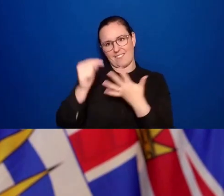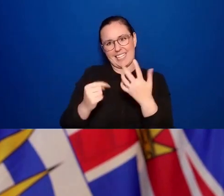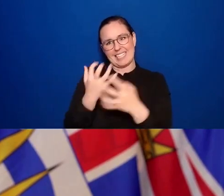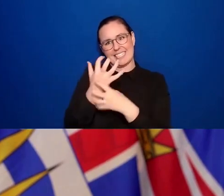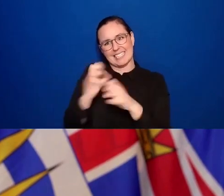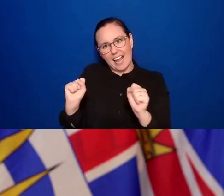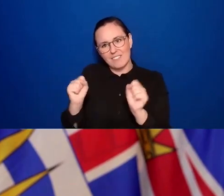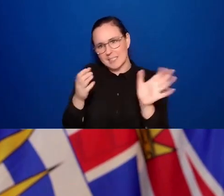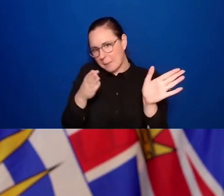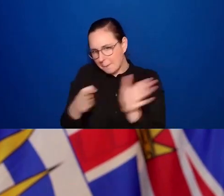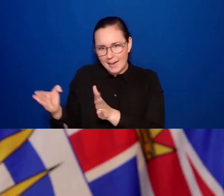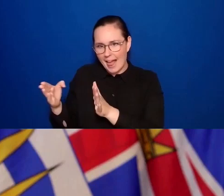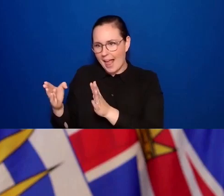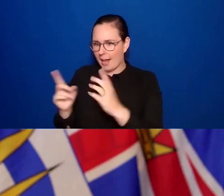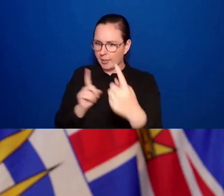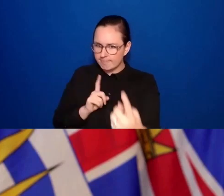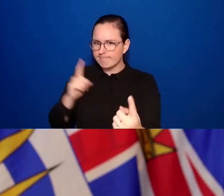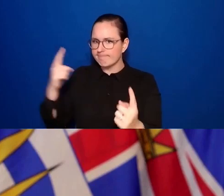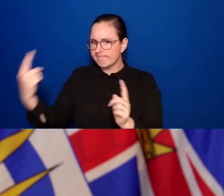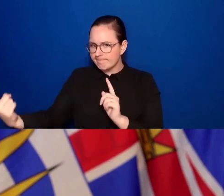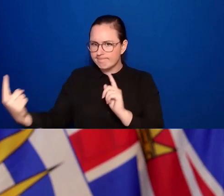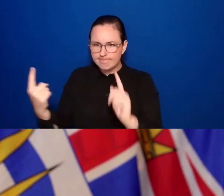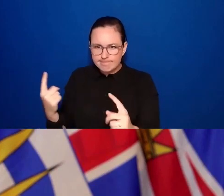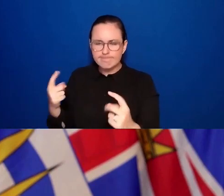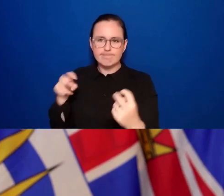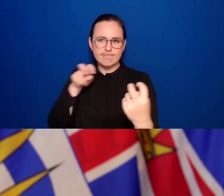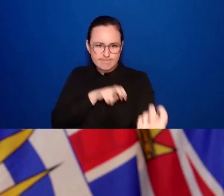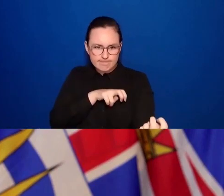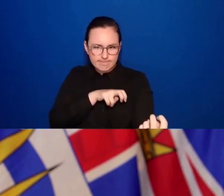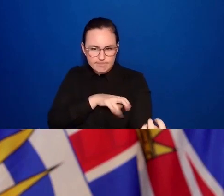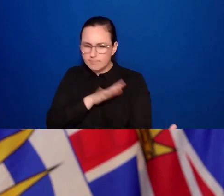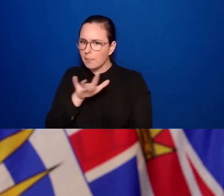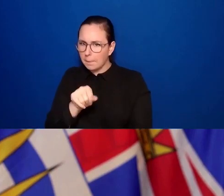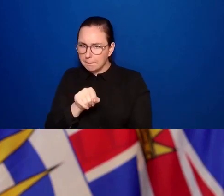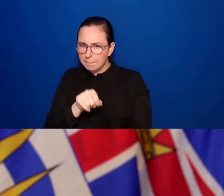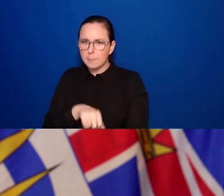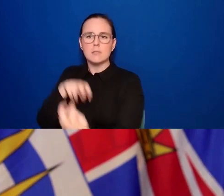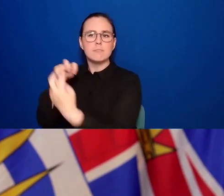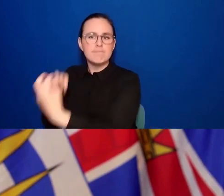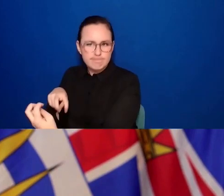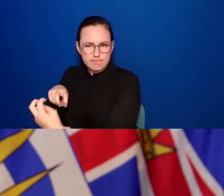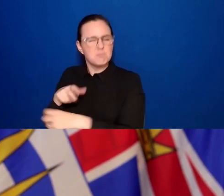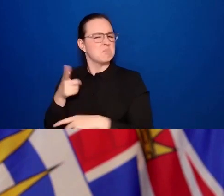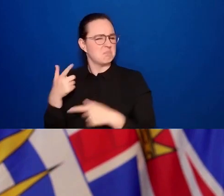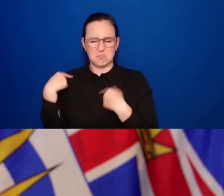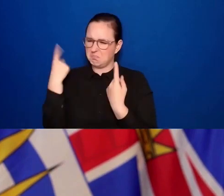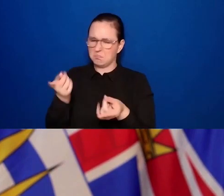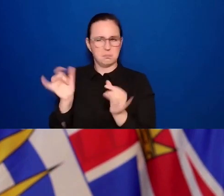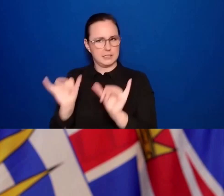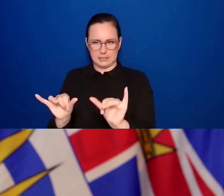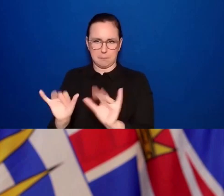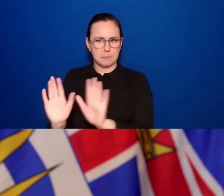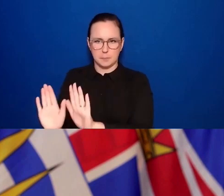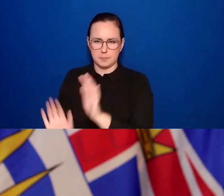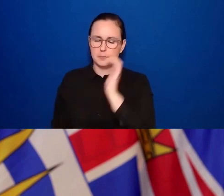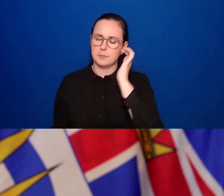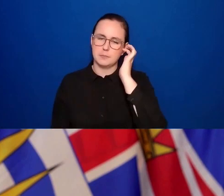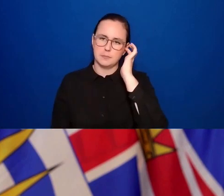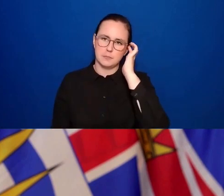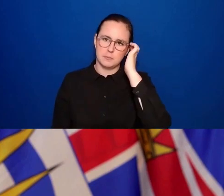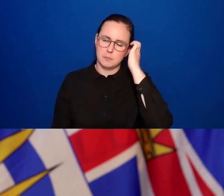at tables that are distanced from each other. So all of those things will still be in place. Richard, do have a follow-up?